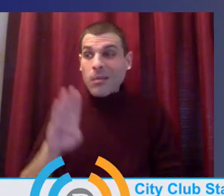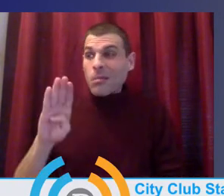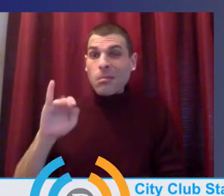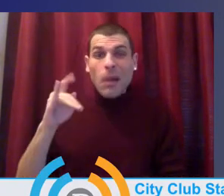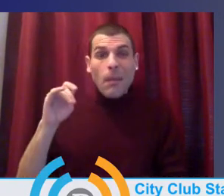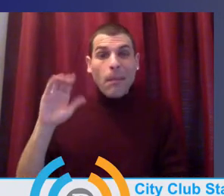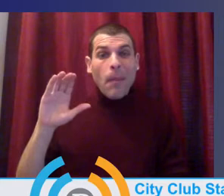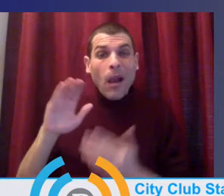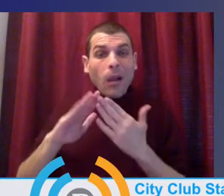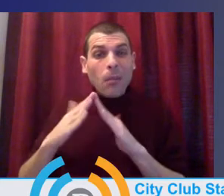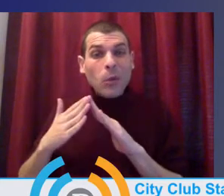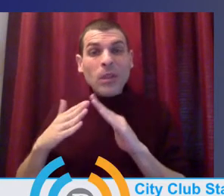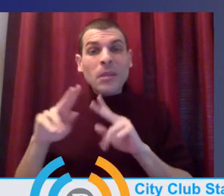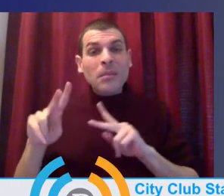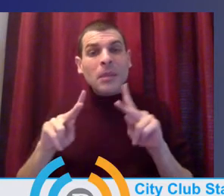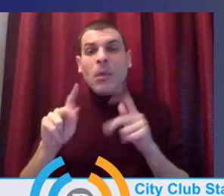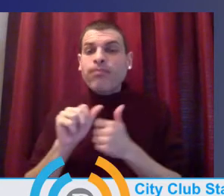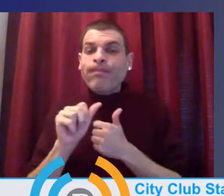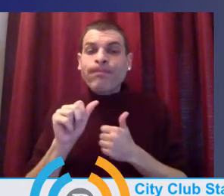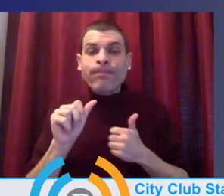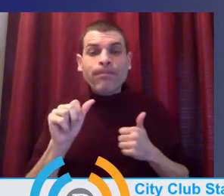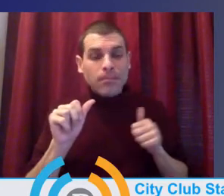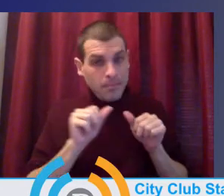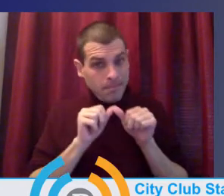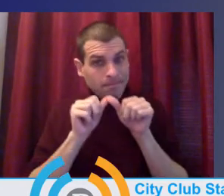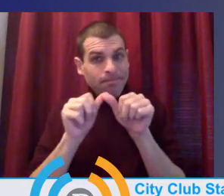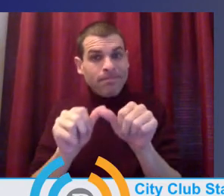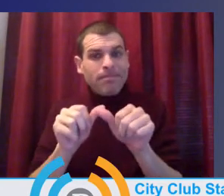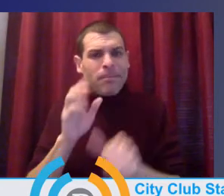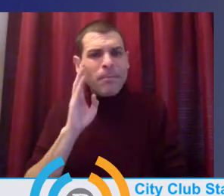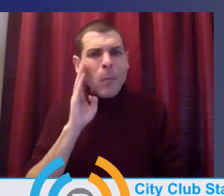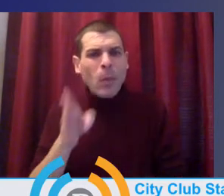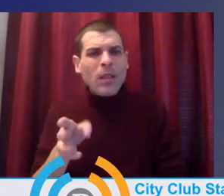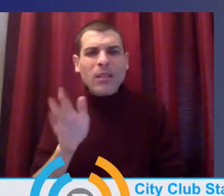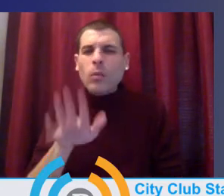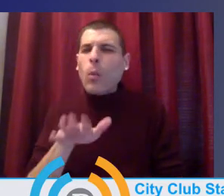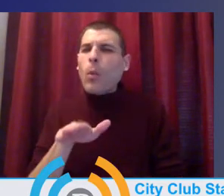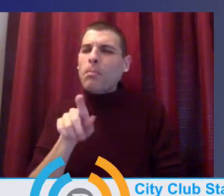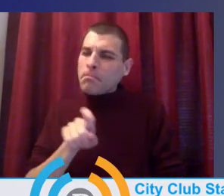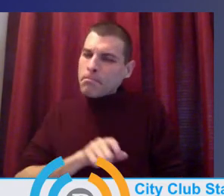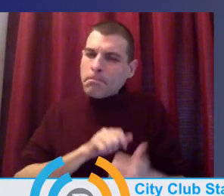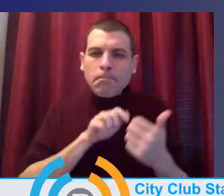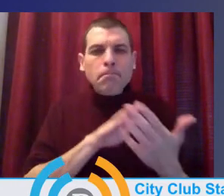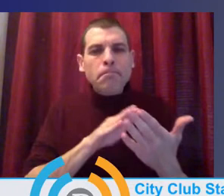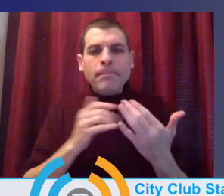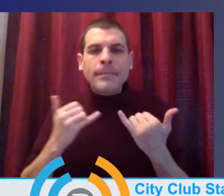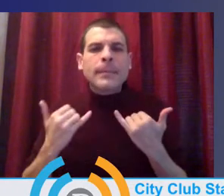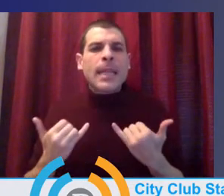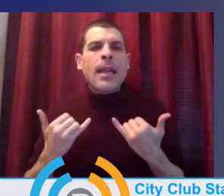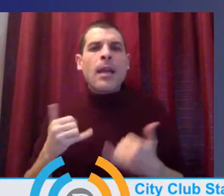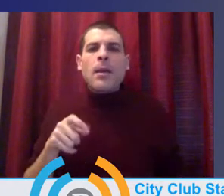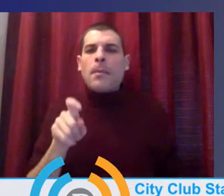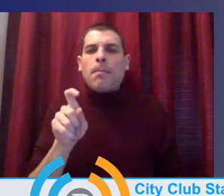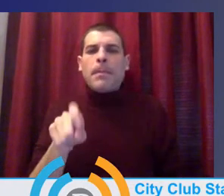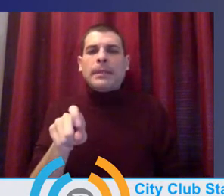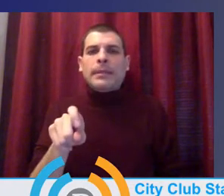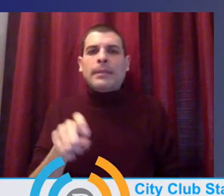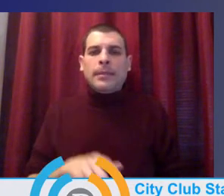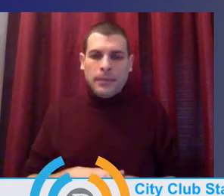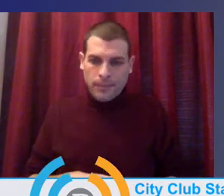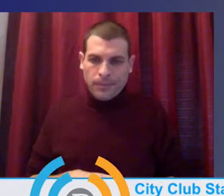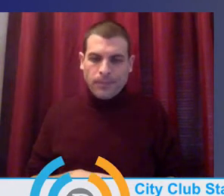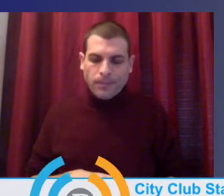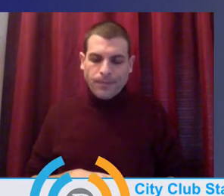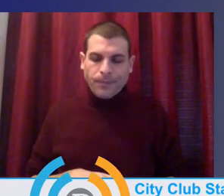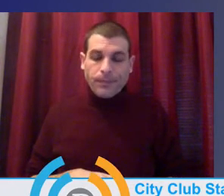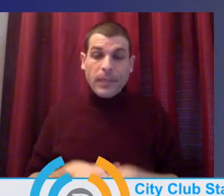uh, that, that is for me something that we absolutely have to tackle. Um, something that I can't unsee from the beginning of this emergency